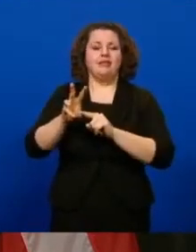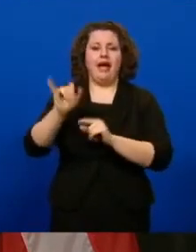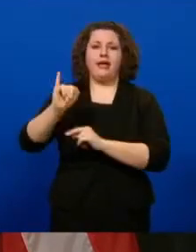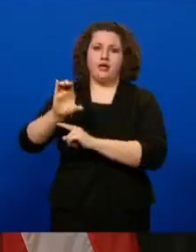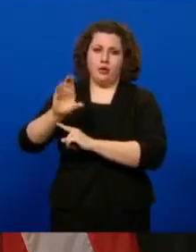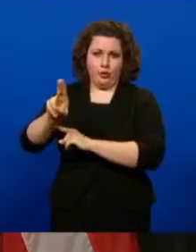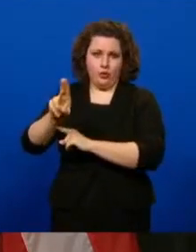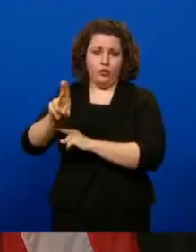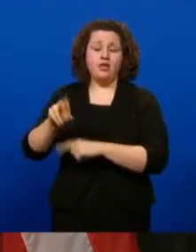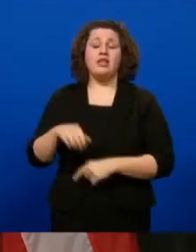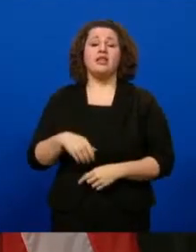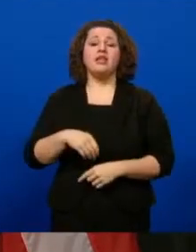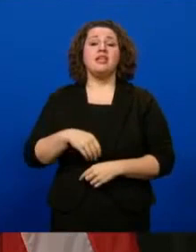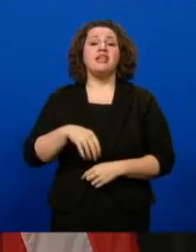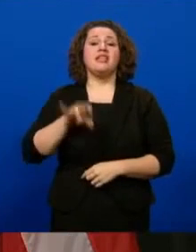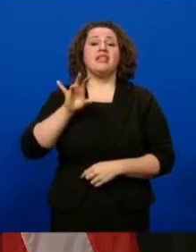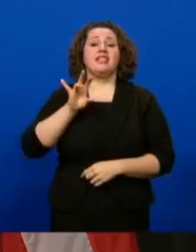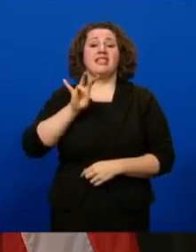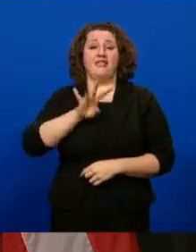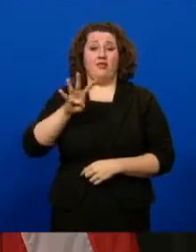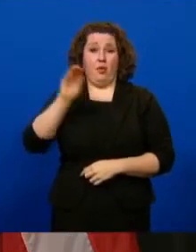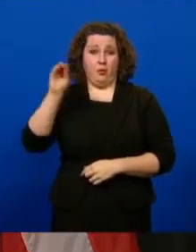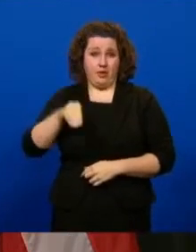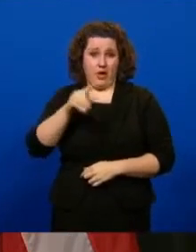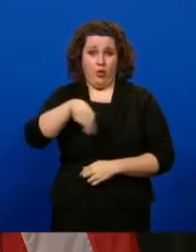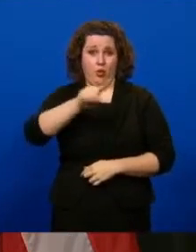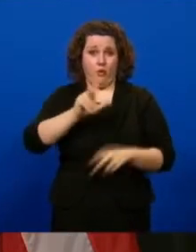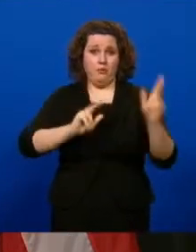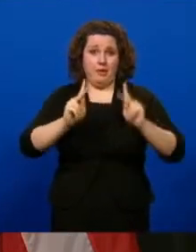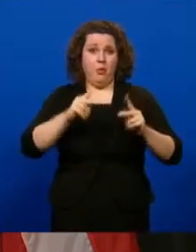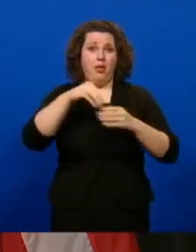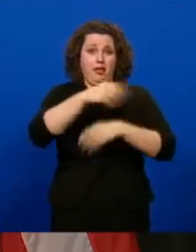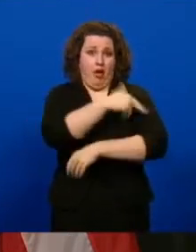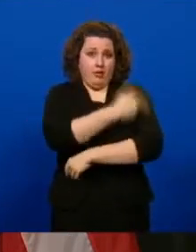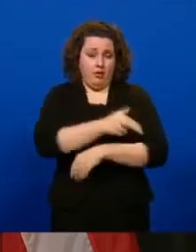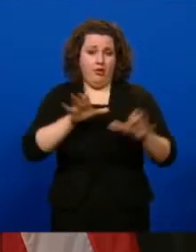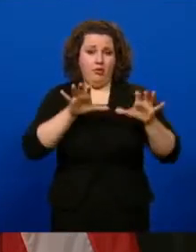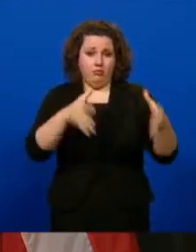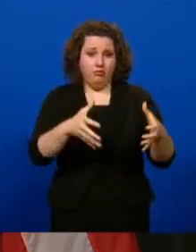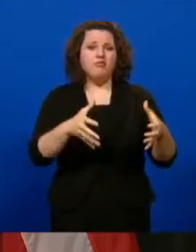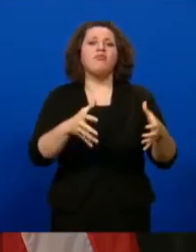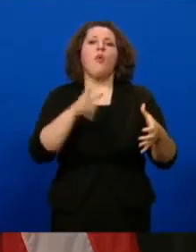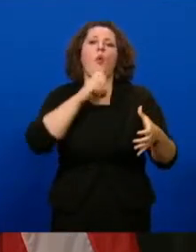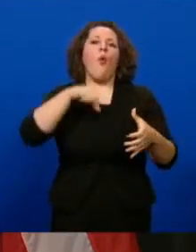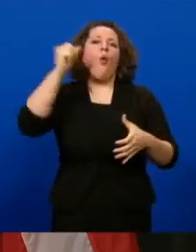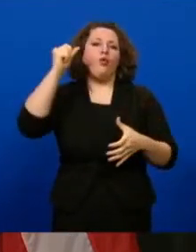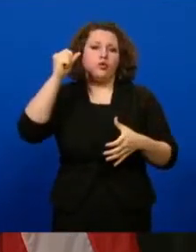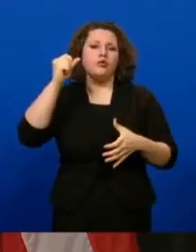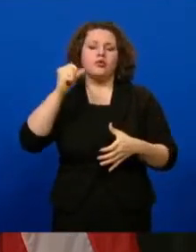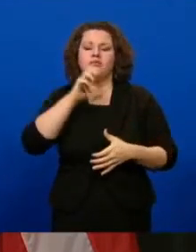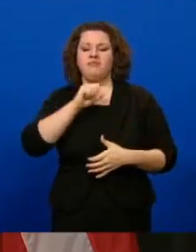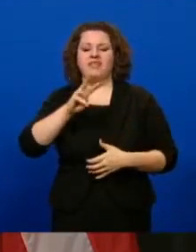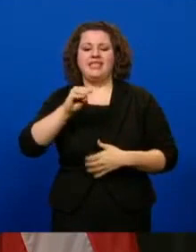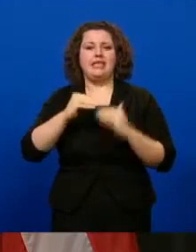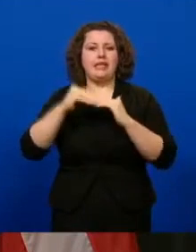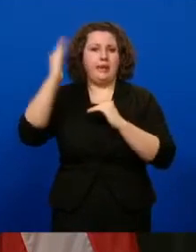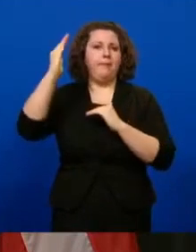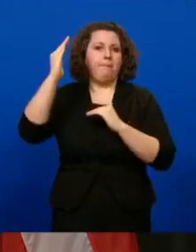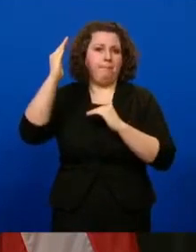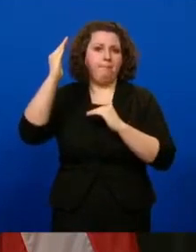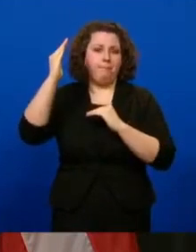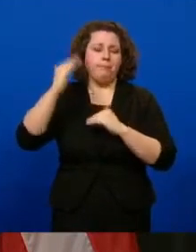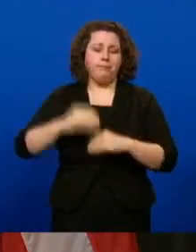ICUs. 74% of those hospitalized are older adults, age 60